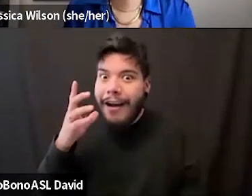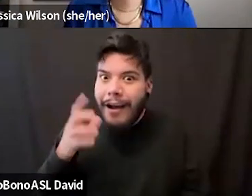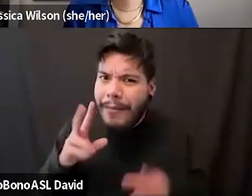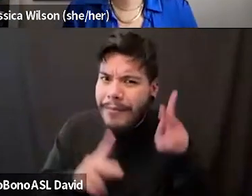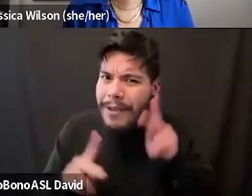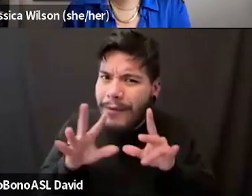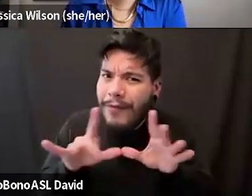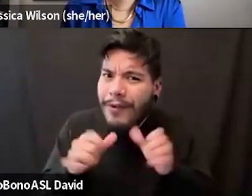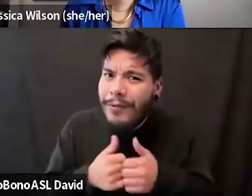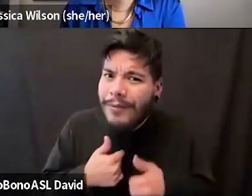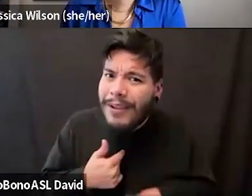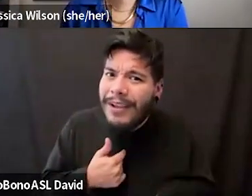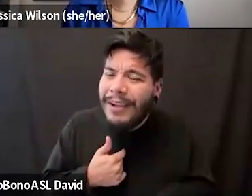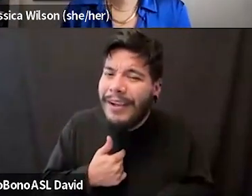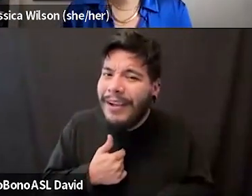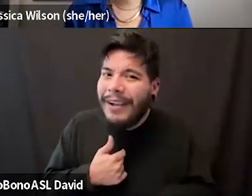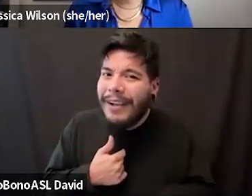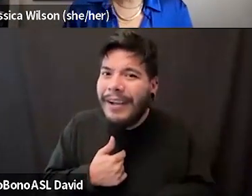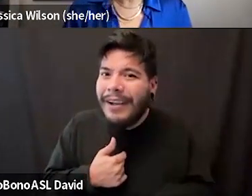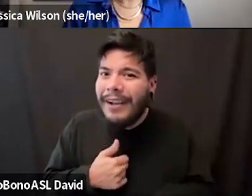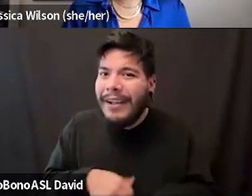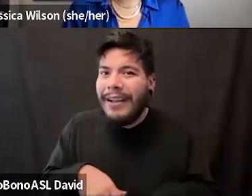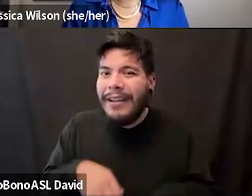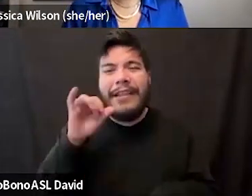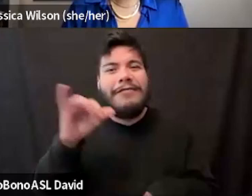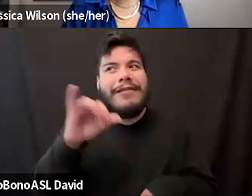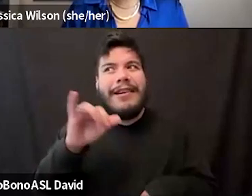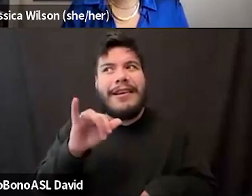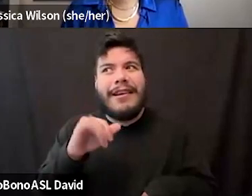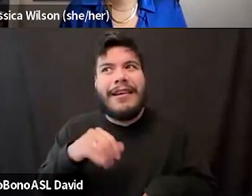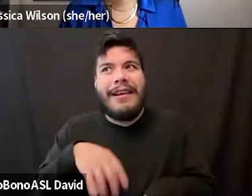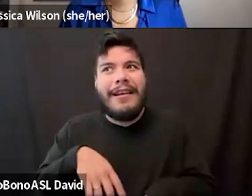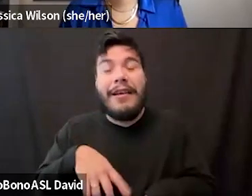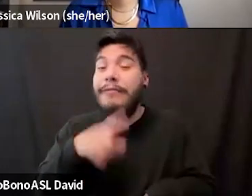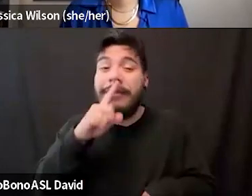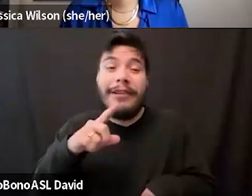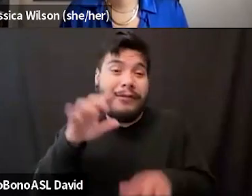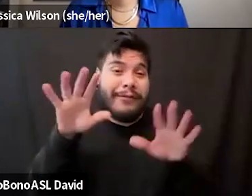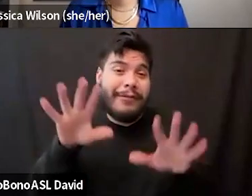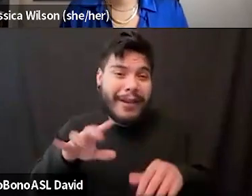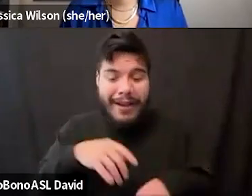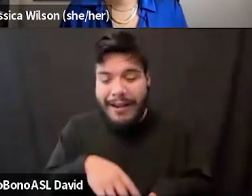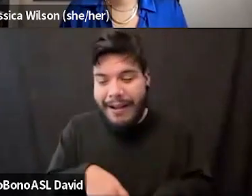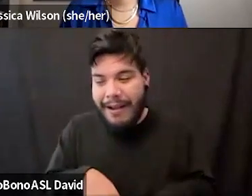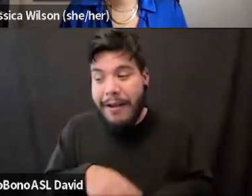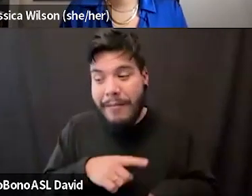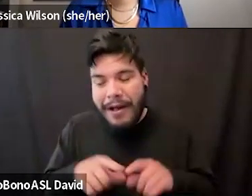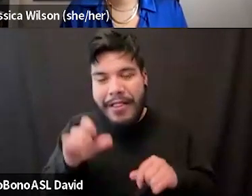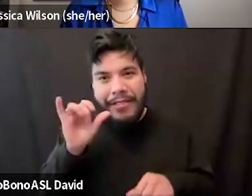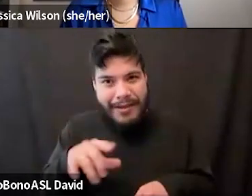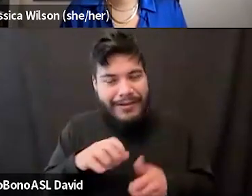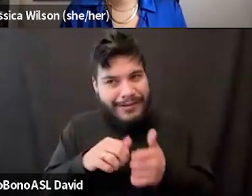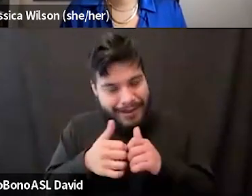flirt with me. That was like, uh, I had never, it was great. I loved it, but that was how I got into these